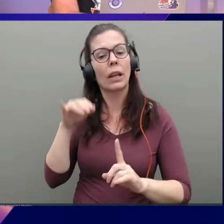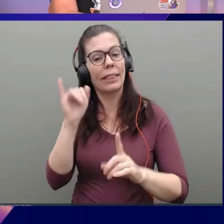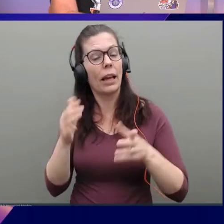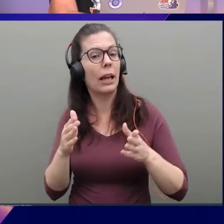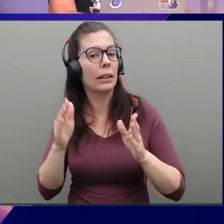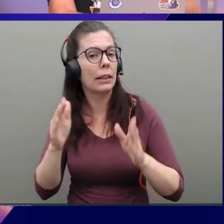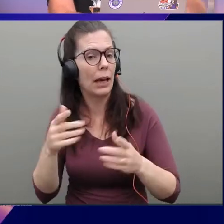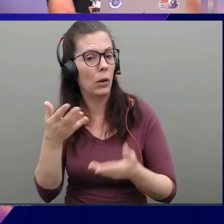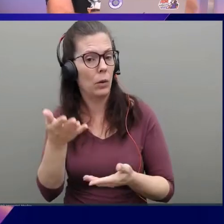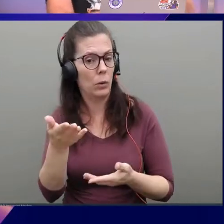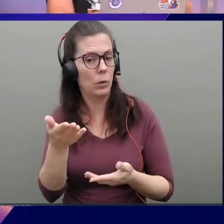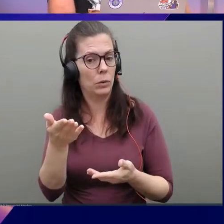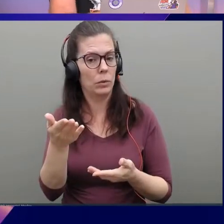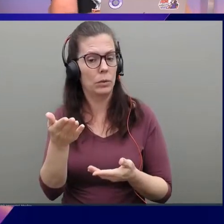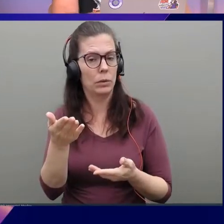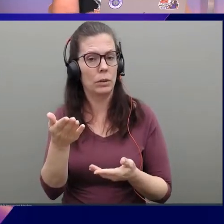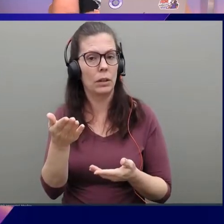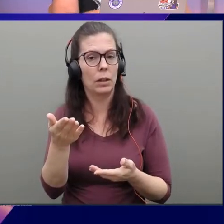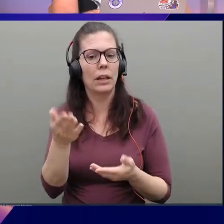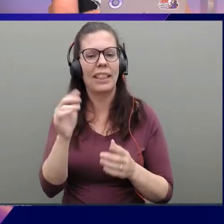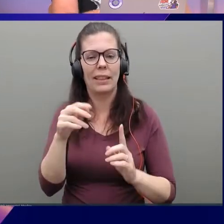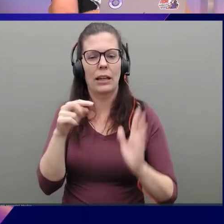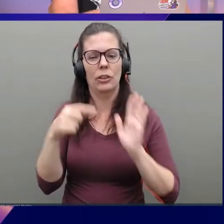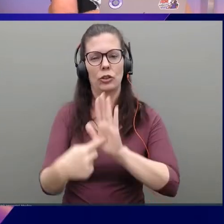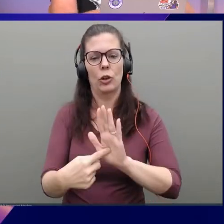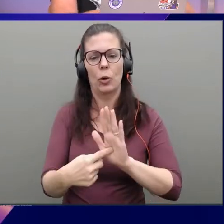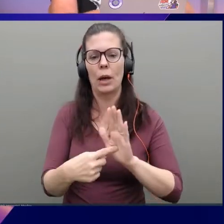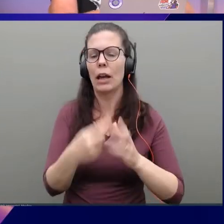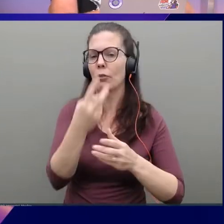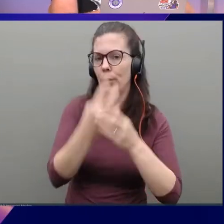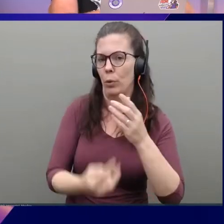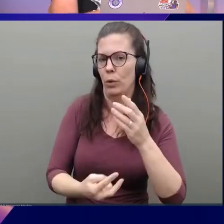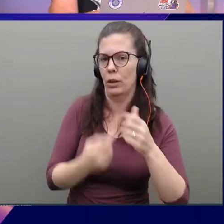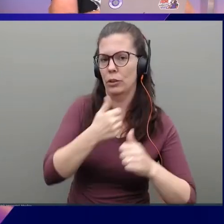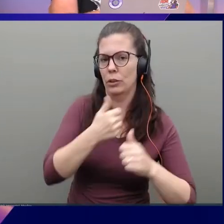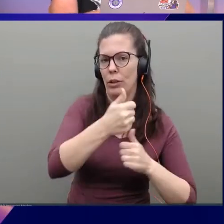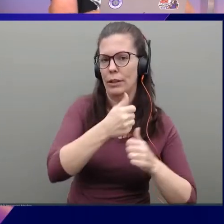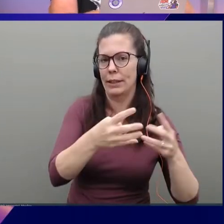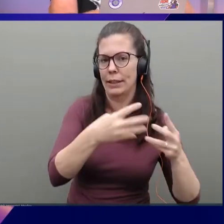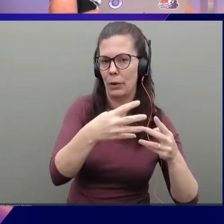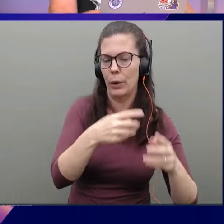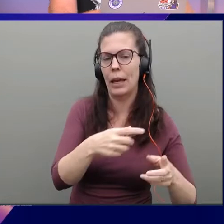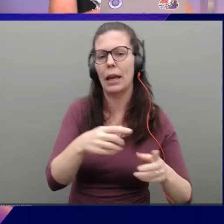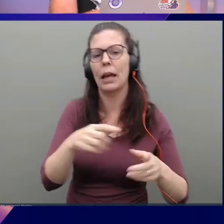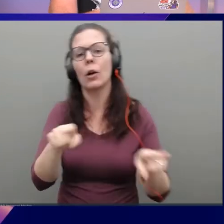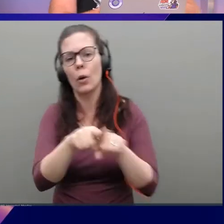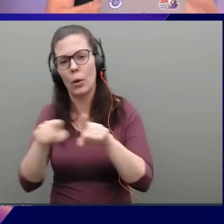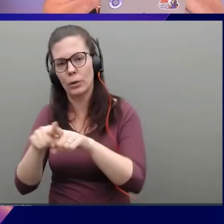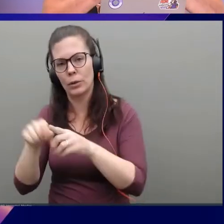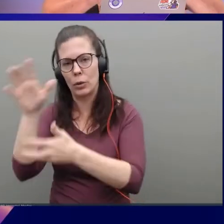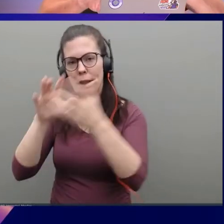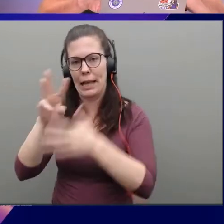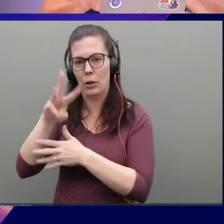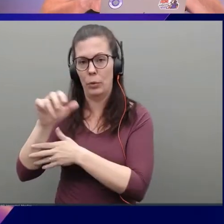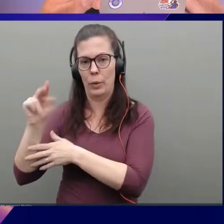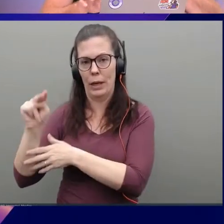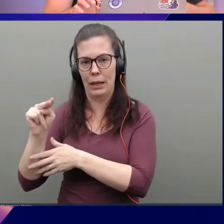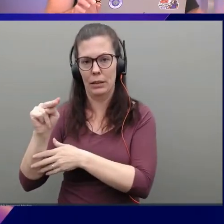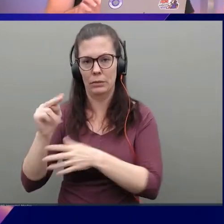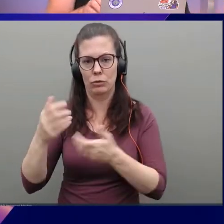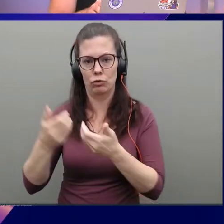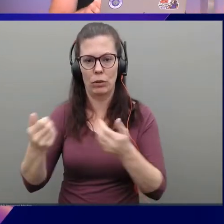is, this view is showing you I've got both transit gateways and a Cloud WAN network running. And so they're separated.